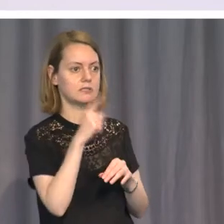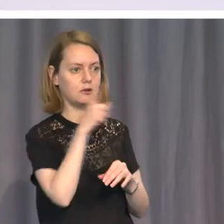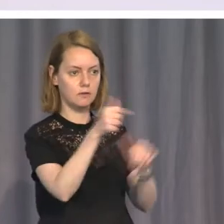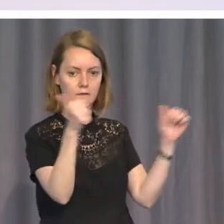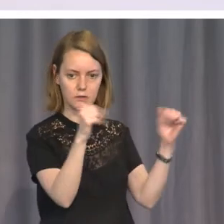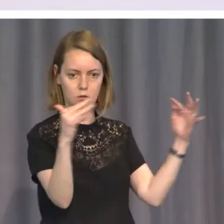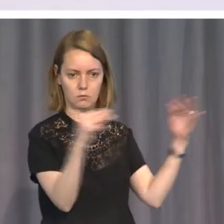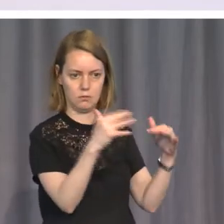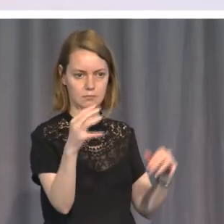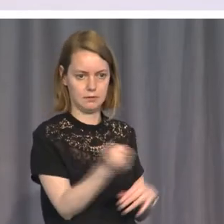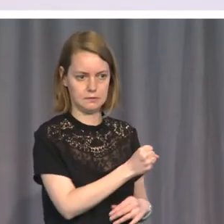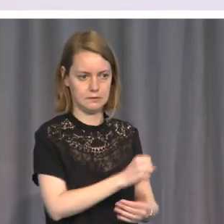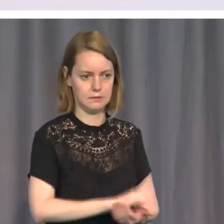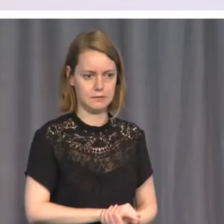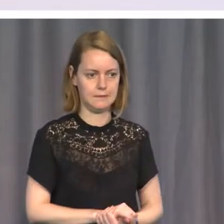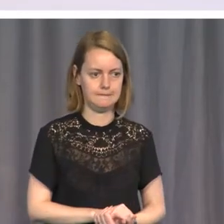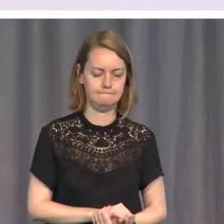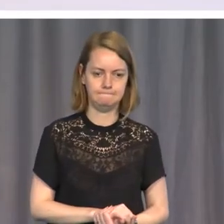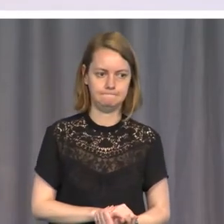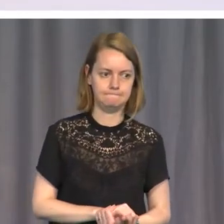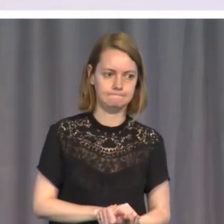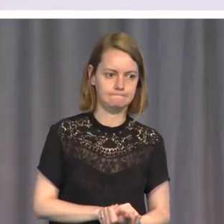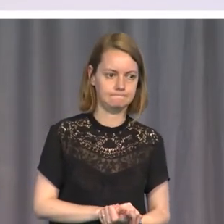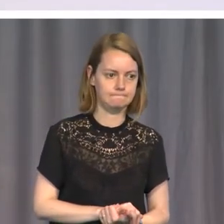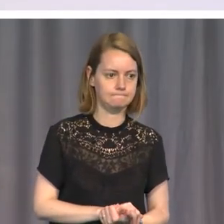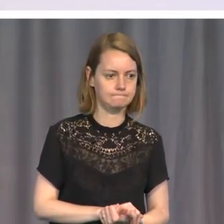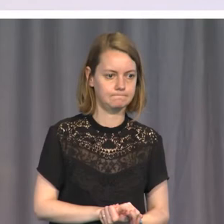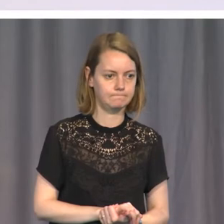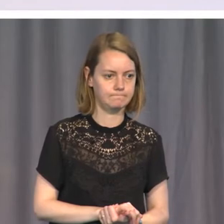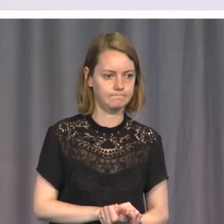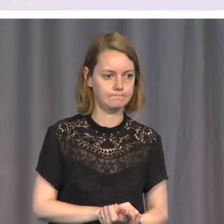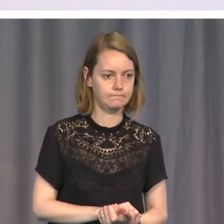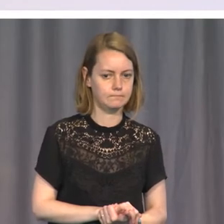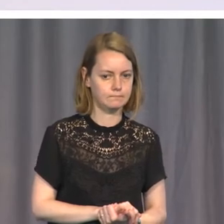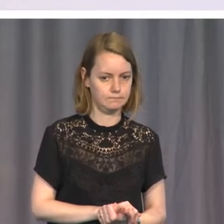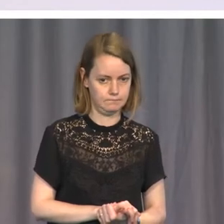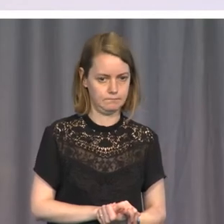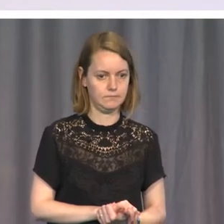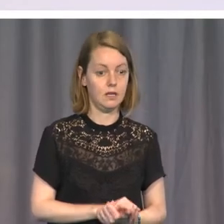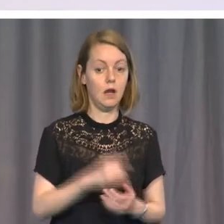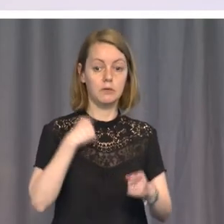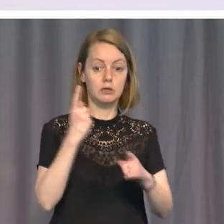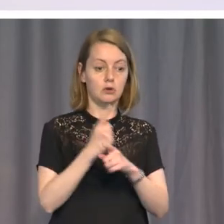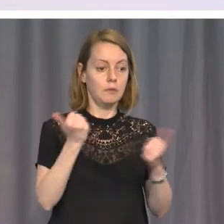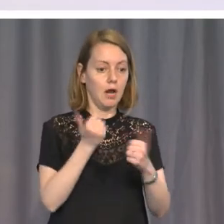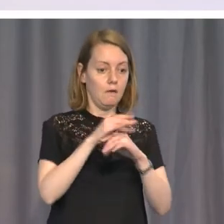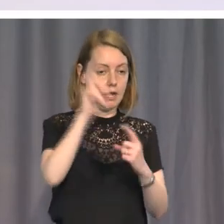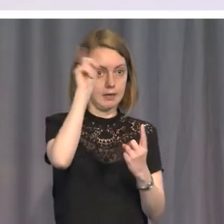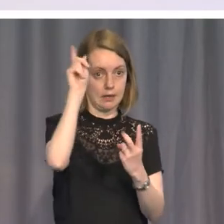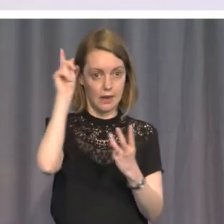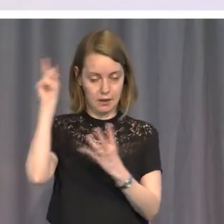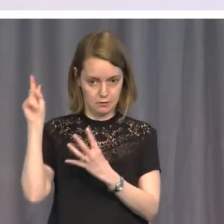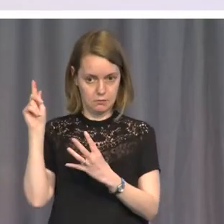persecution. Well, I've spoken about some of the contemporary challenges for human rights